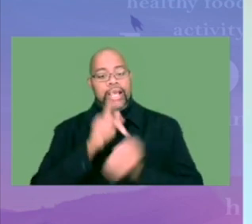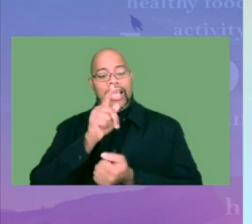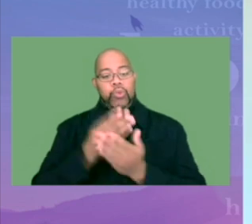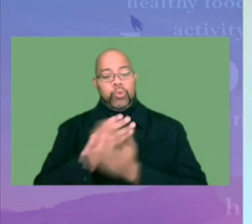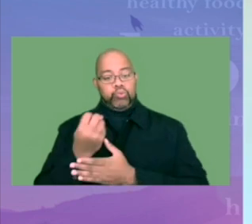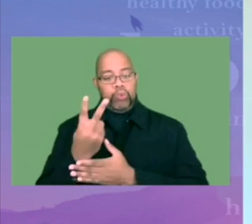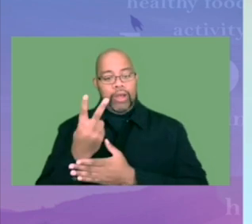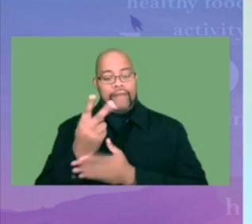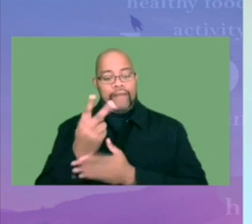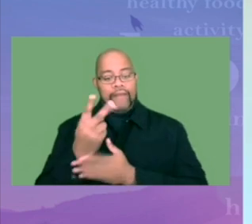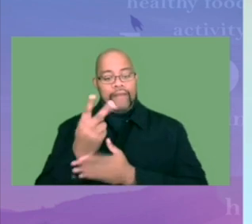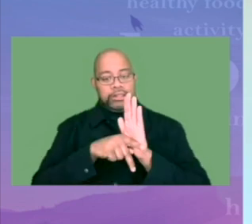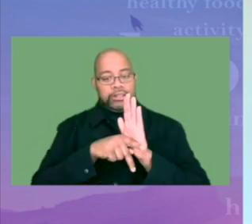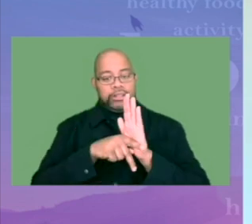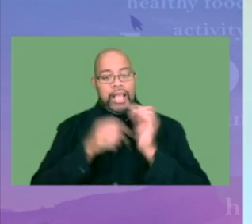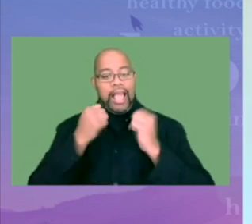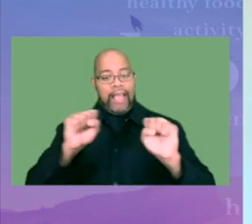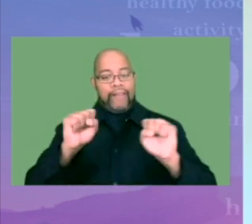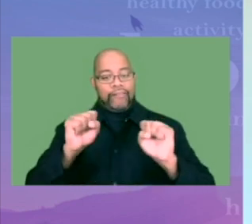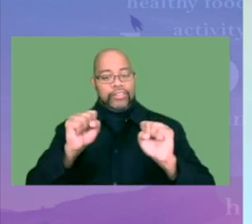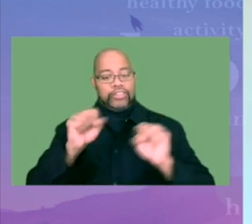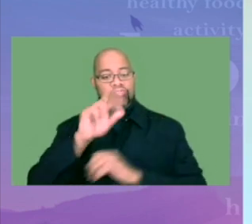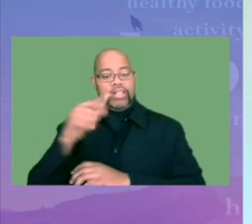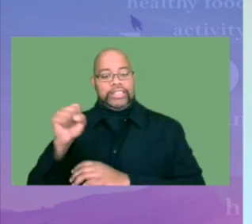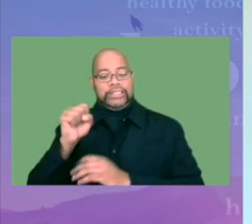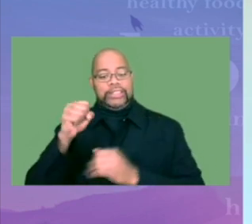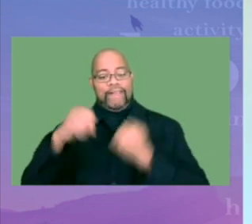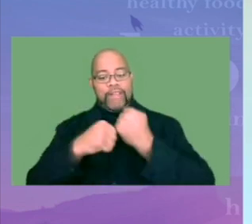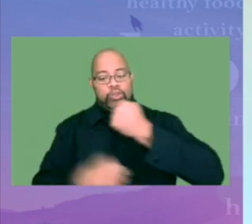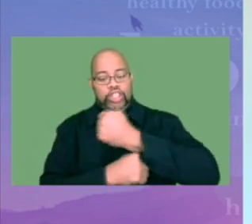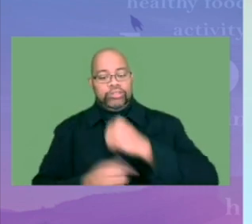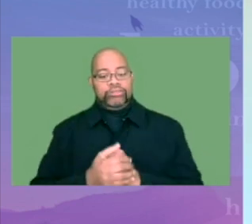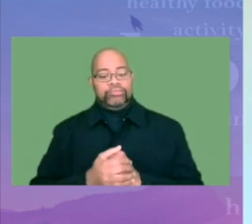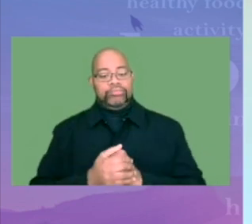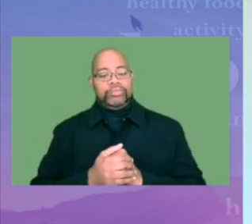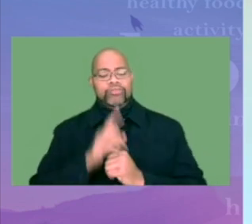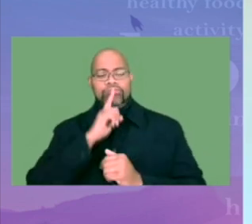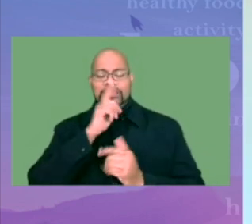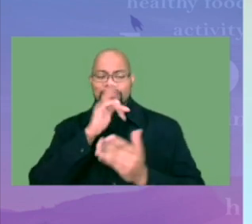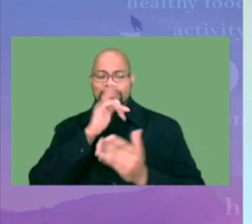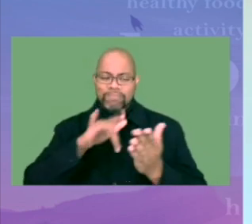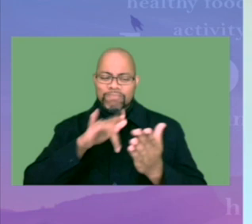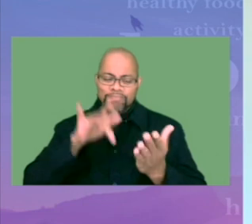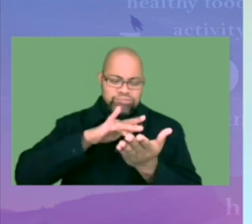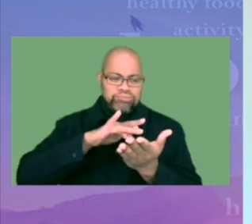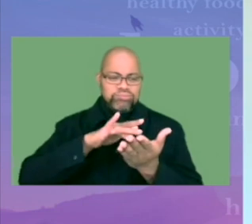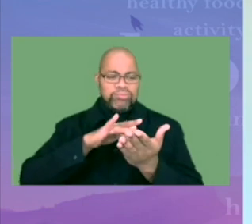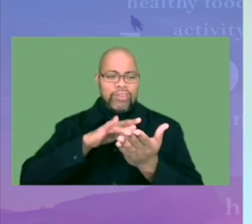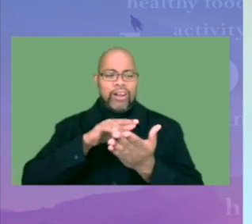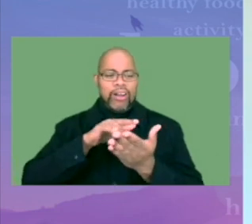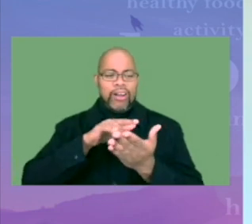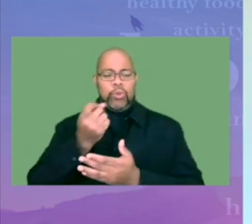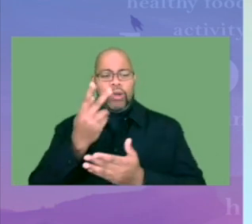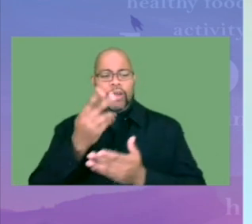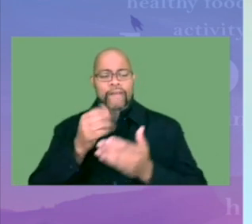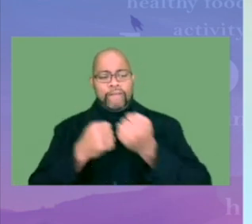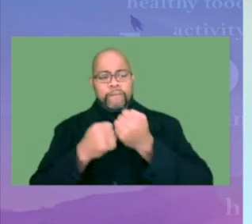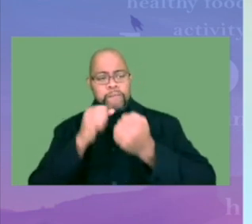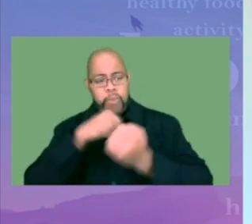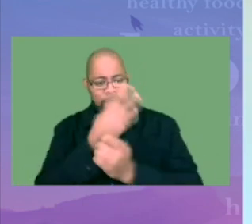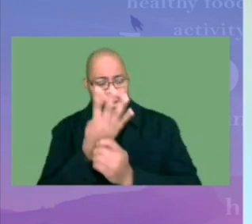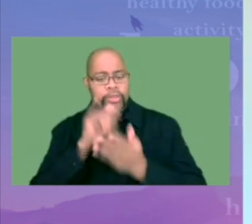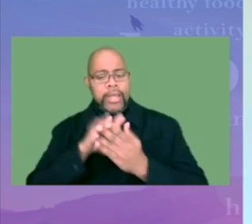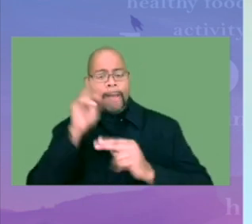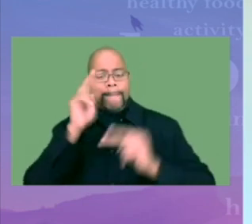and support the K-12 policy efforts at the Rakes Foundation. The heartbeat of the K-12 portfolio